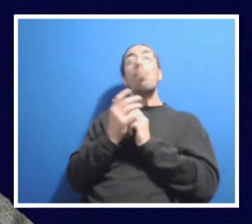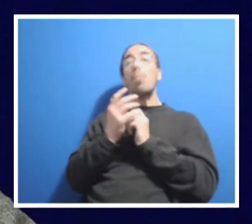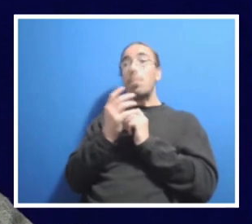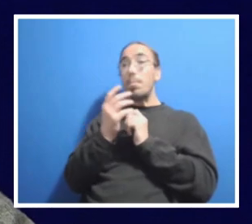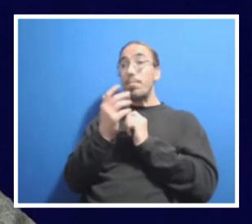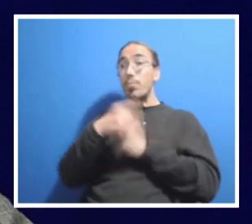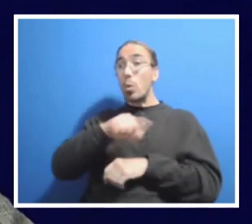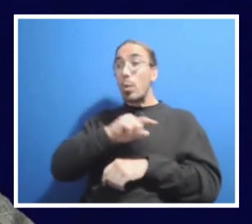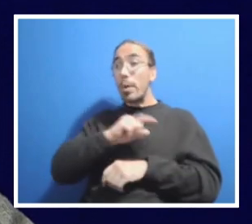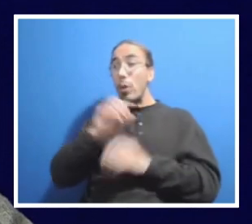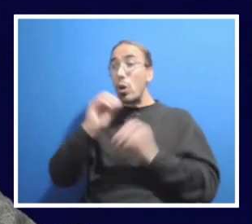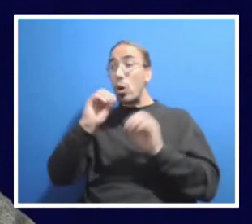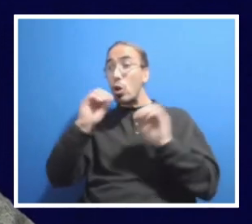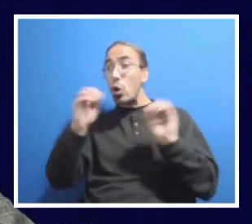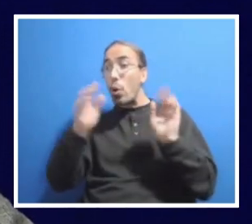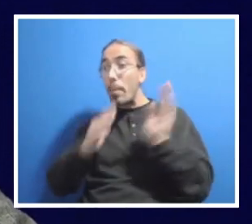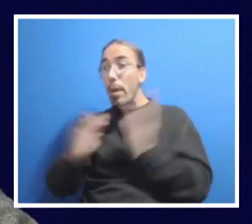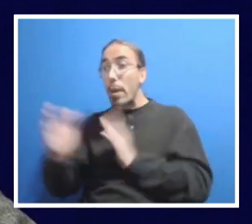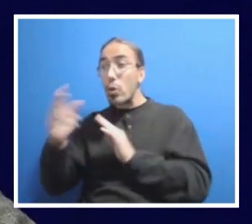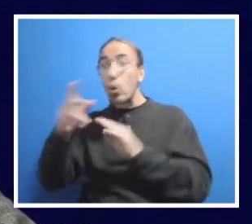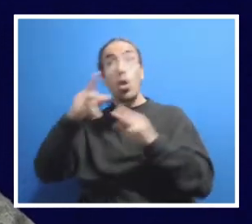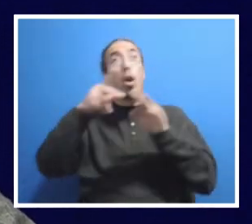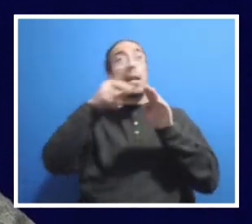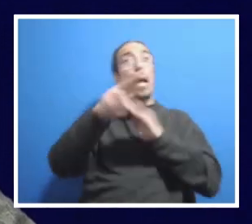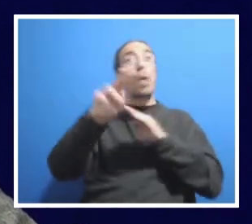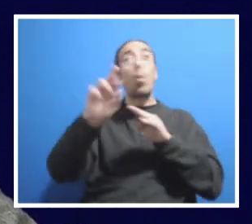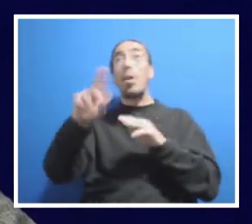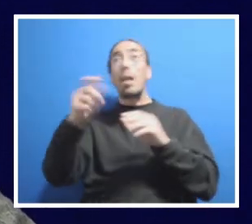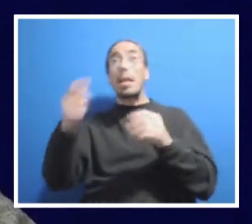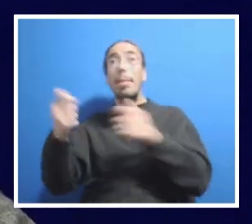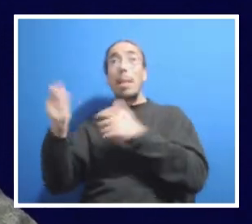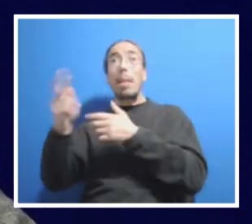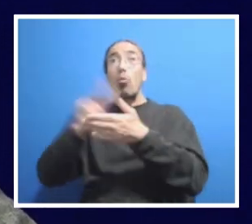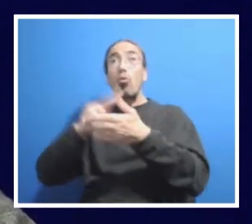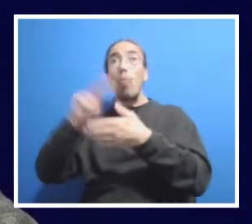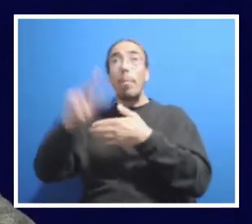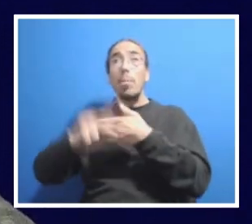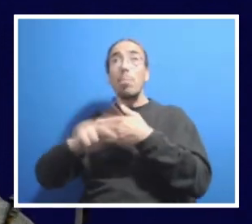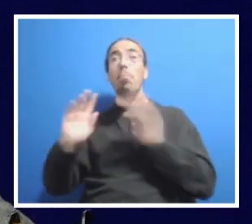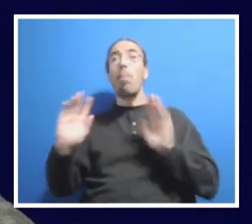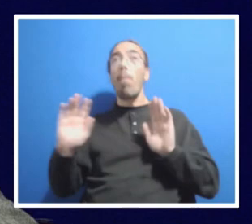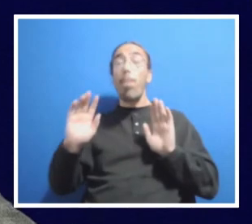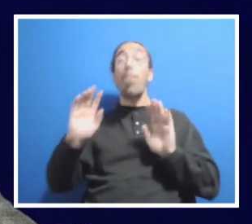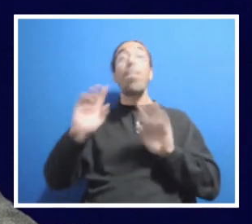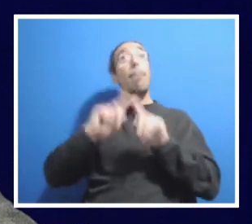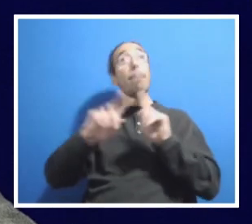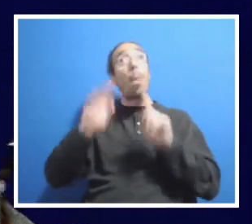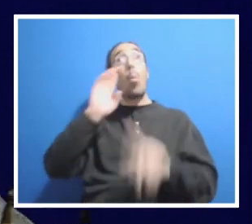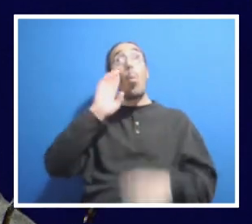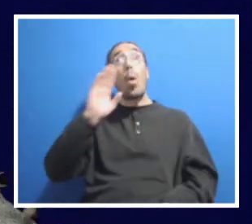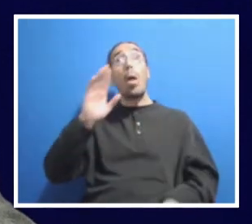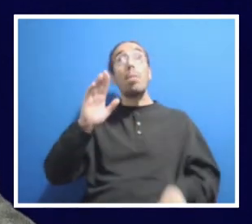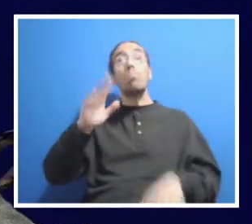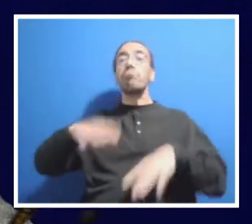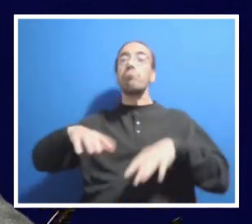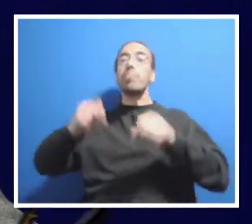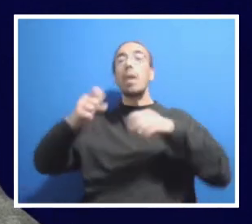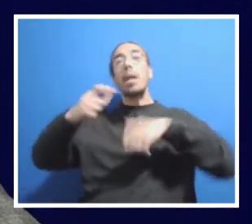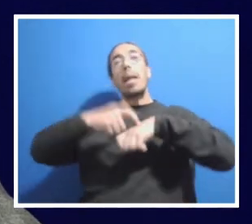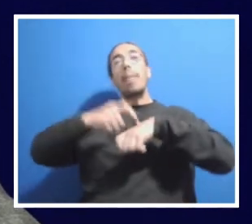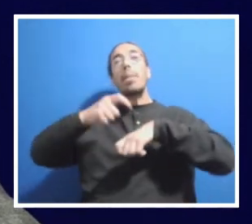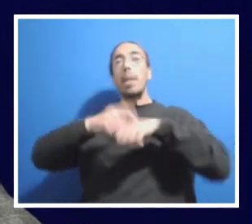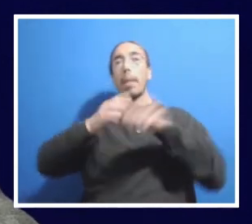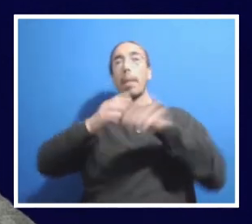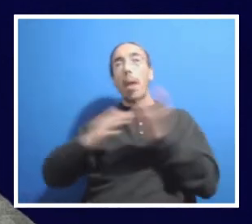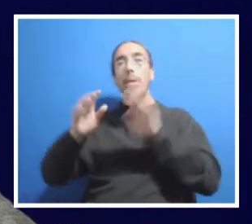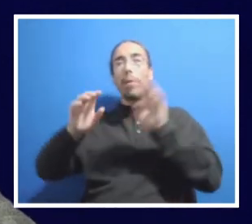no immediate plans to cut or eliminate any of the programs. We will do take a period of time where we plan and assess and ask